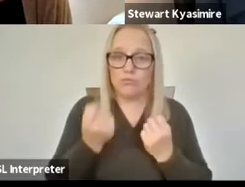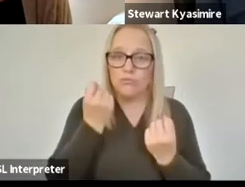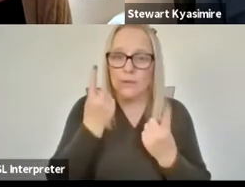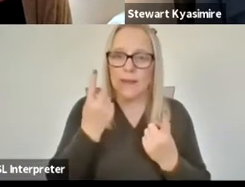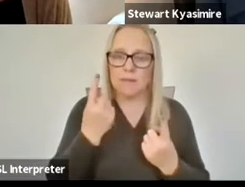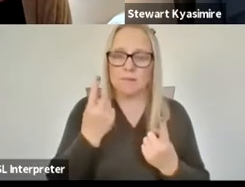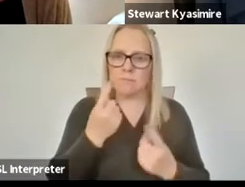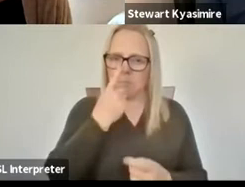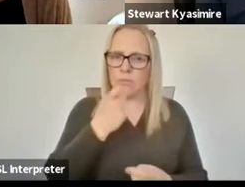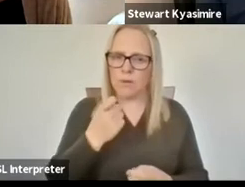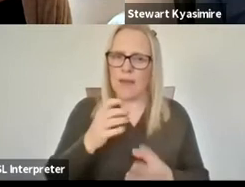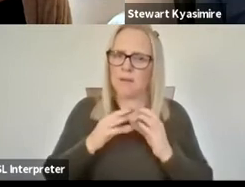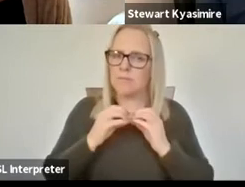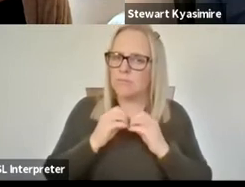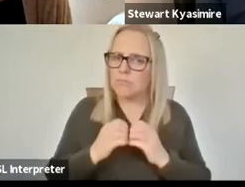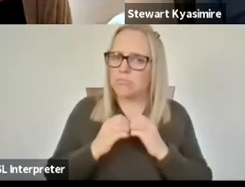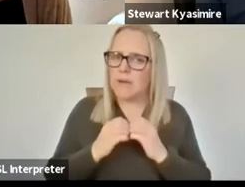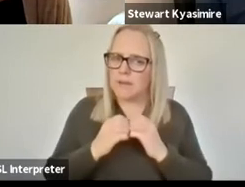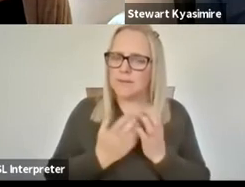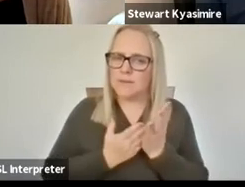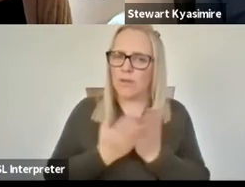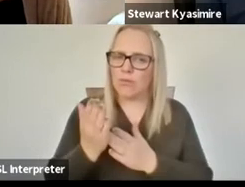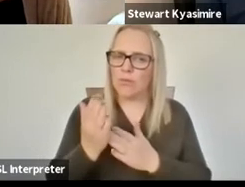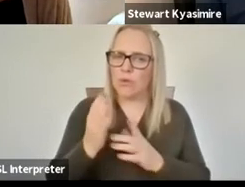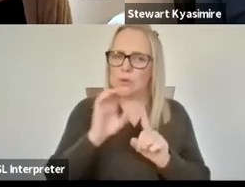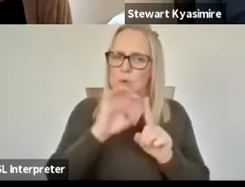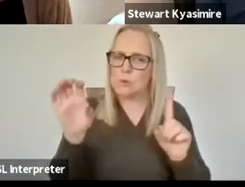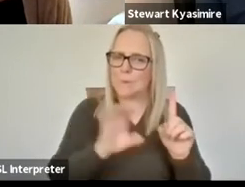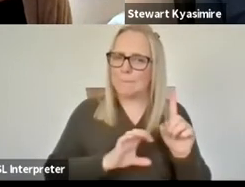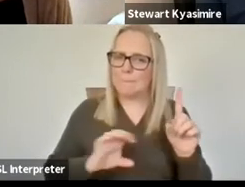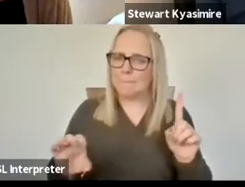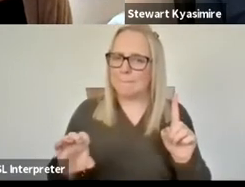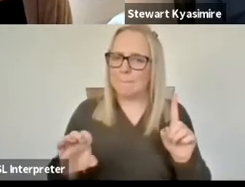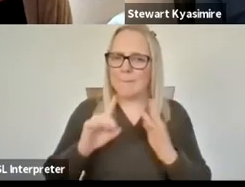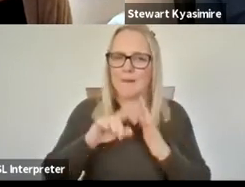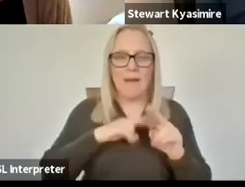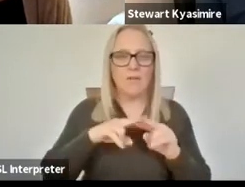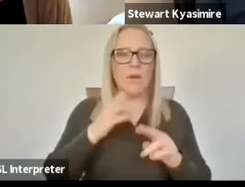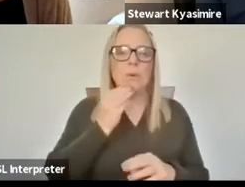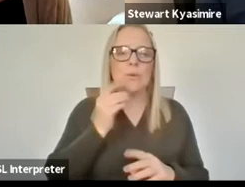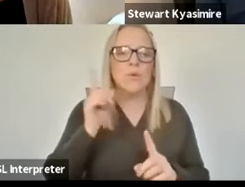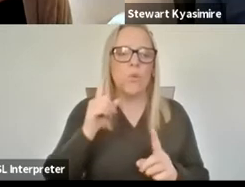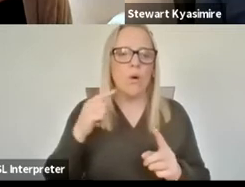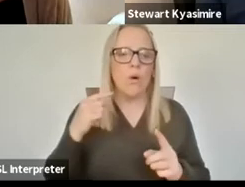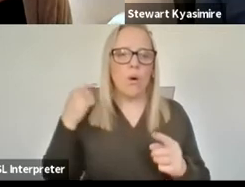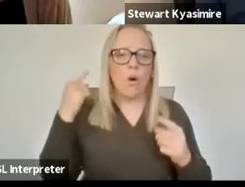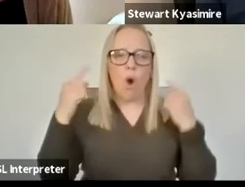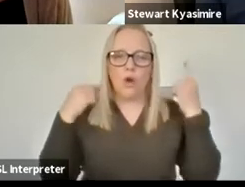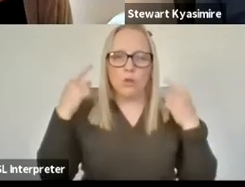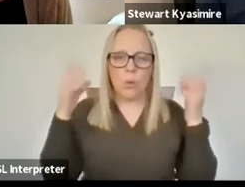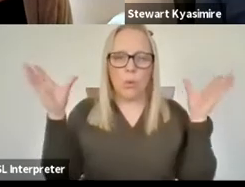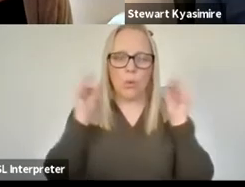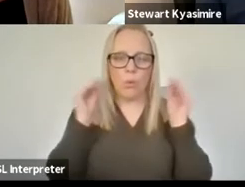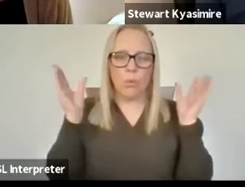rehearse simultaneously on zoom if we just use the audio as a contact if you put on the screen